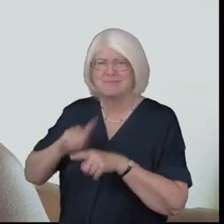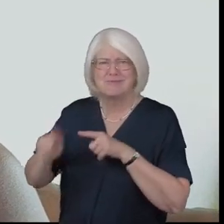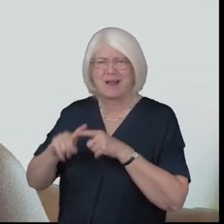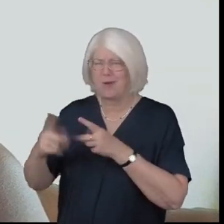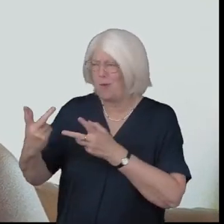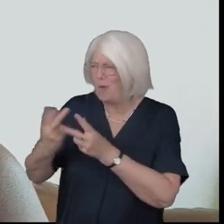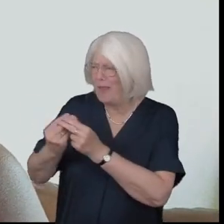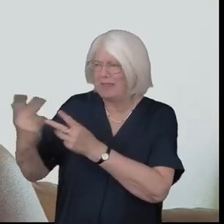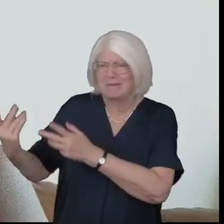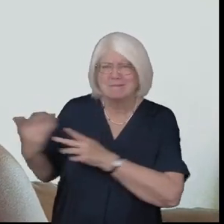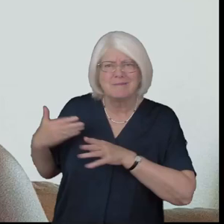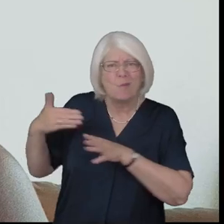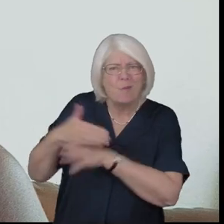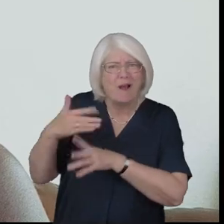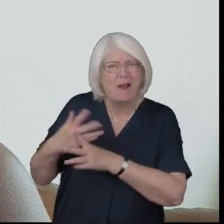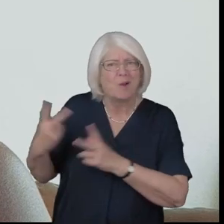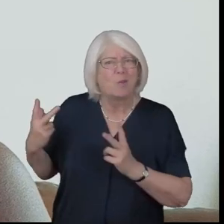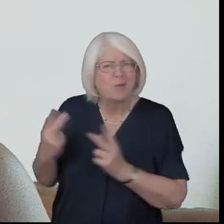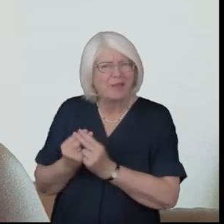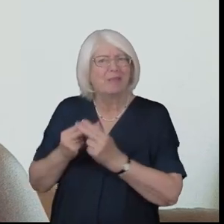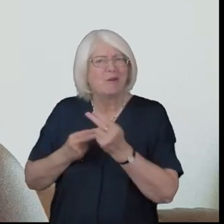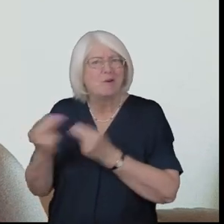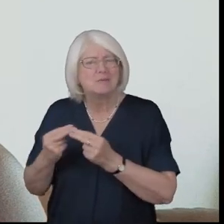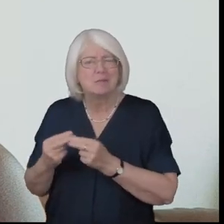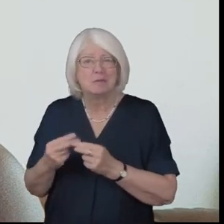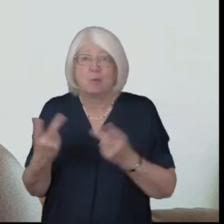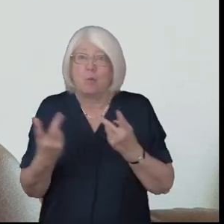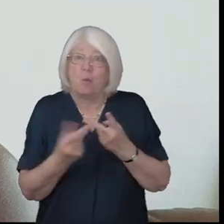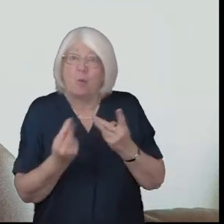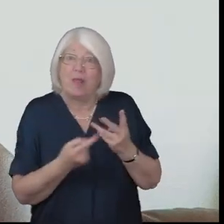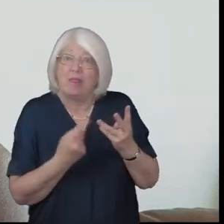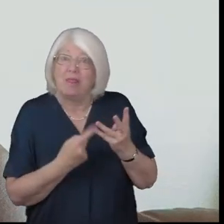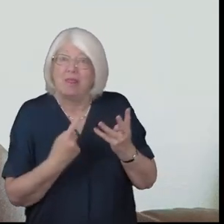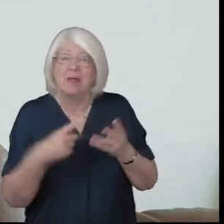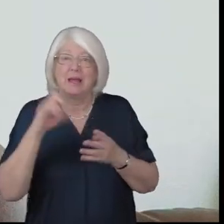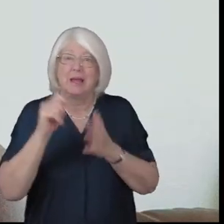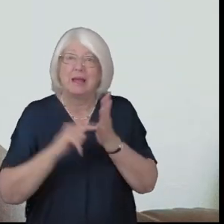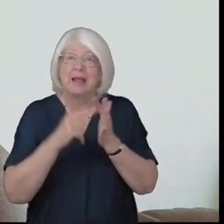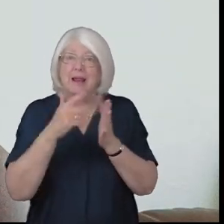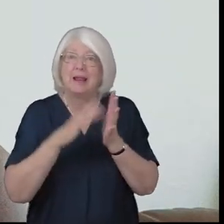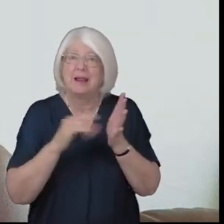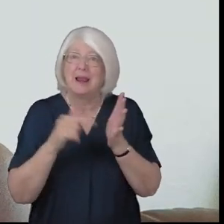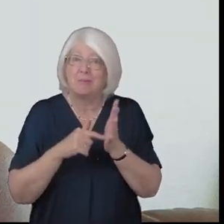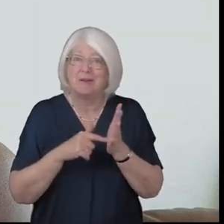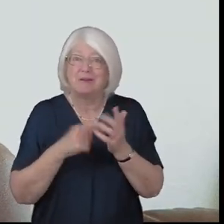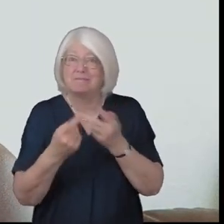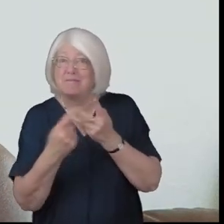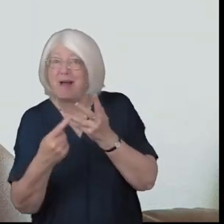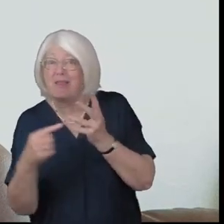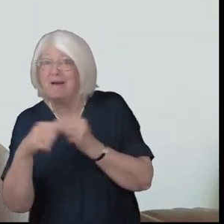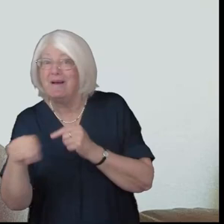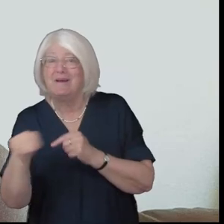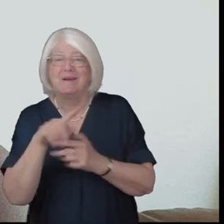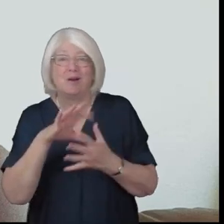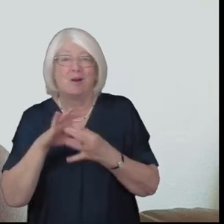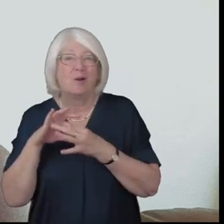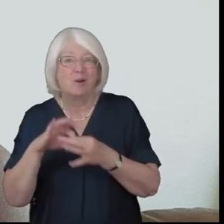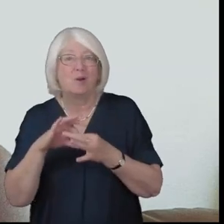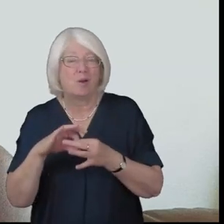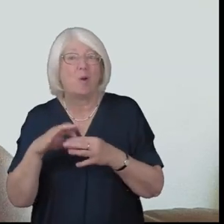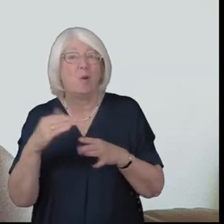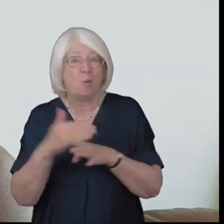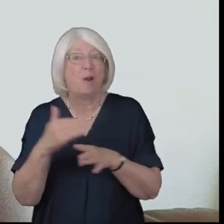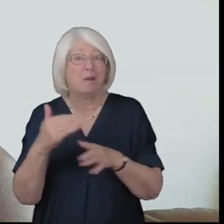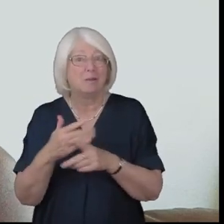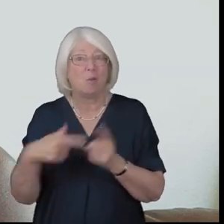me in the work of the gospel together with Clement and the rest of my co-workers whose names are in the book